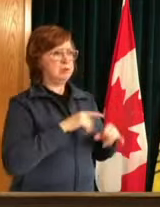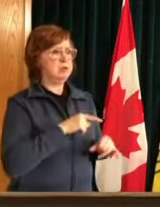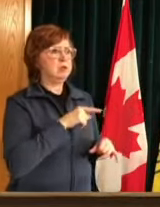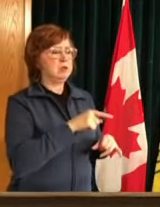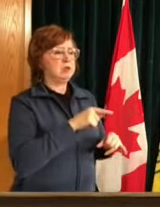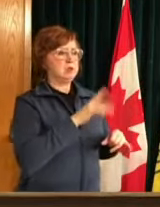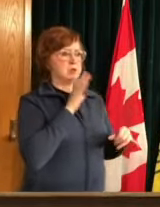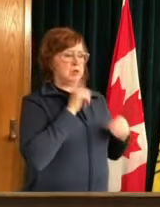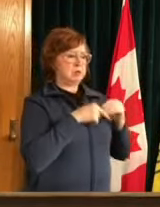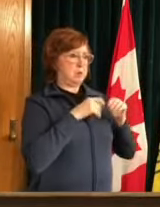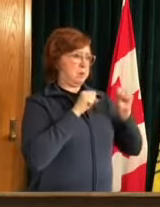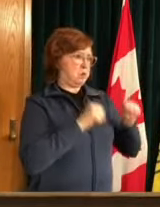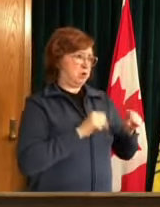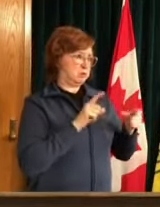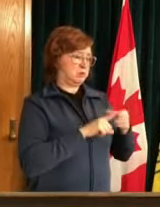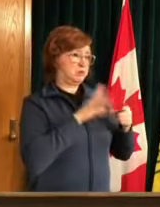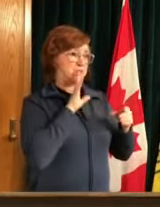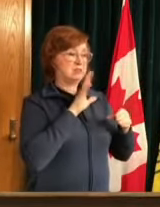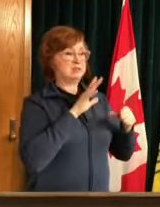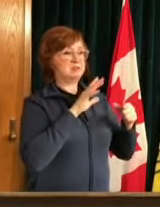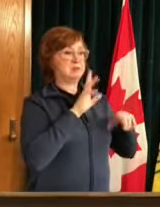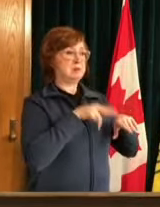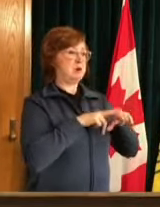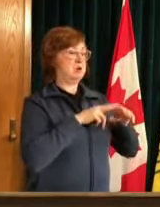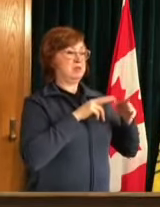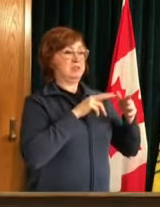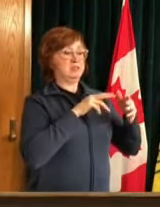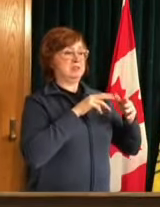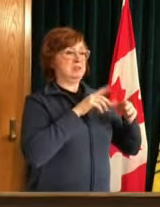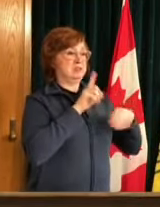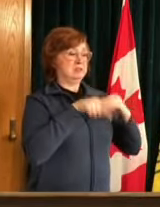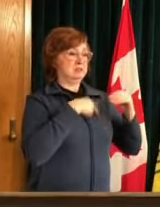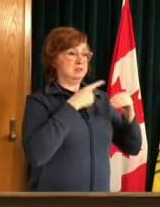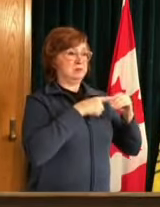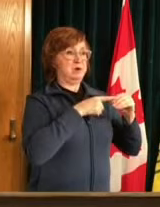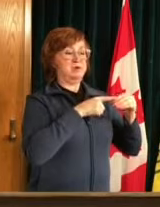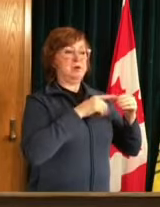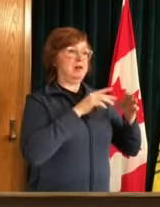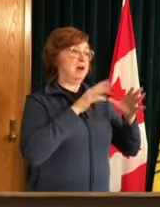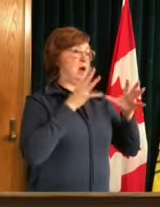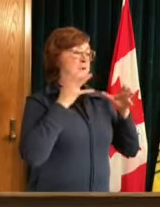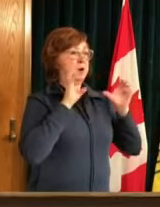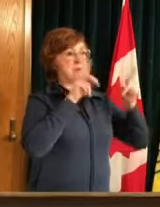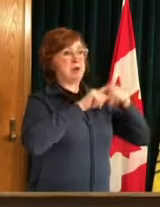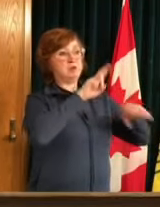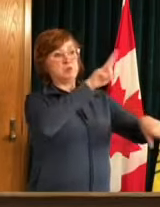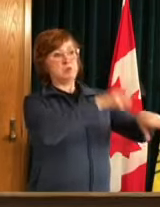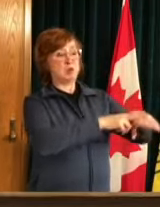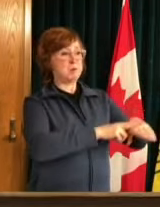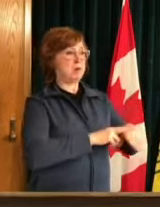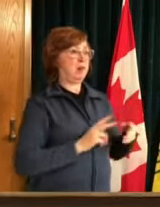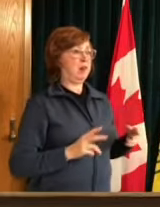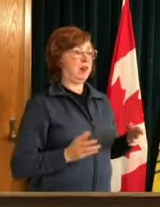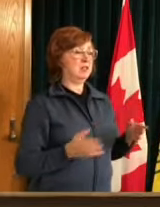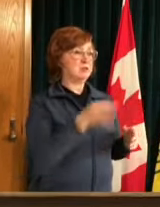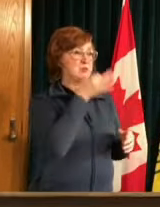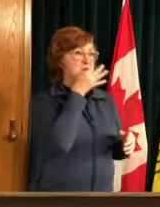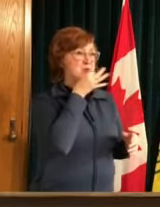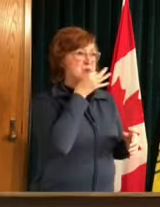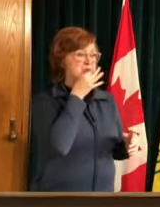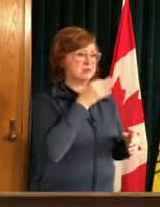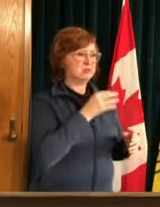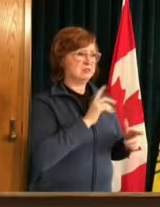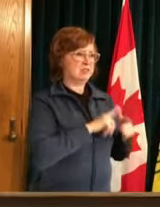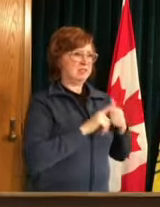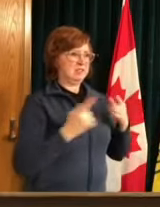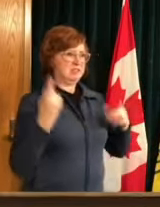think it's at all premature to be talking about getting back to normal what was the conversation had today about variants and current case counts i would